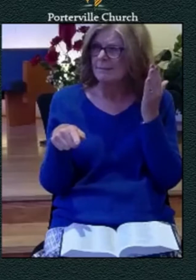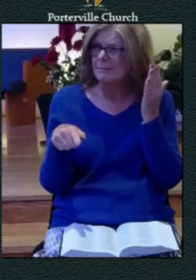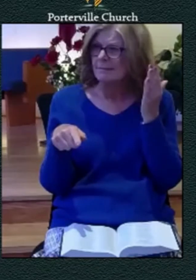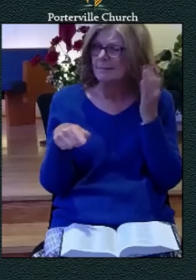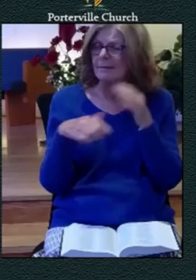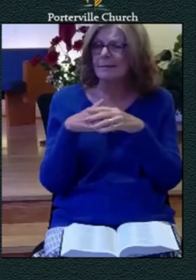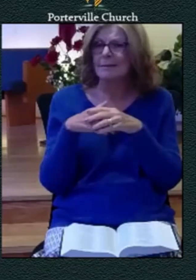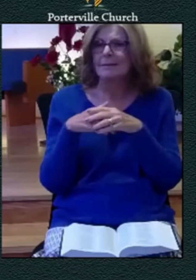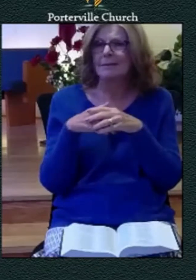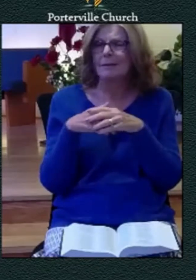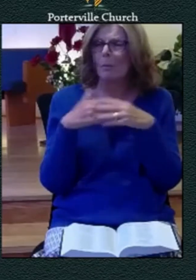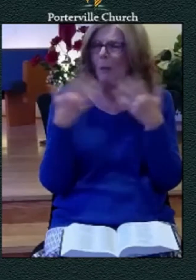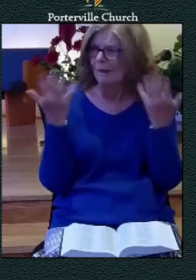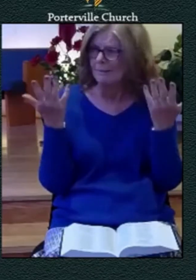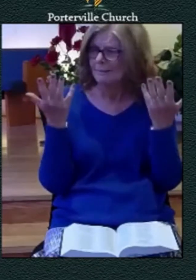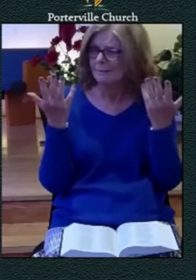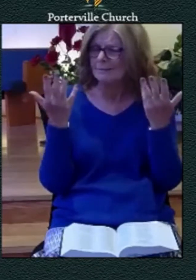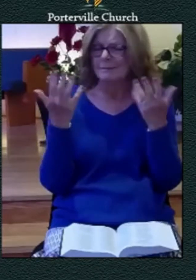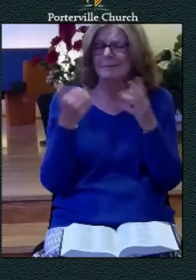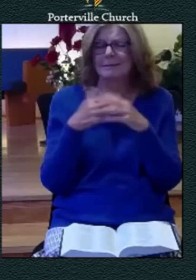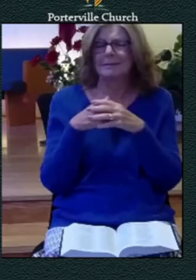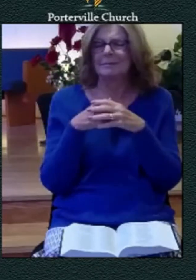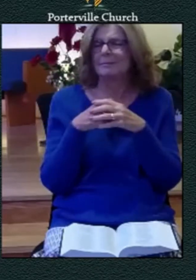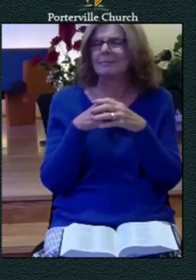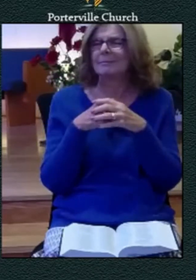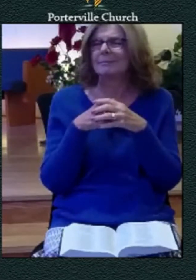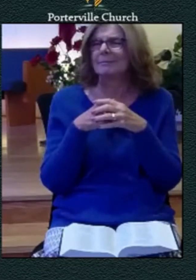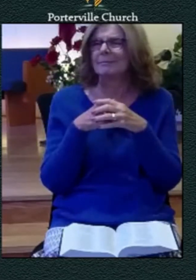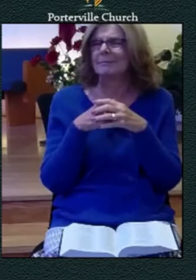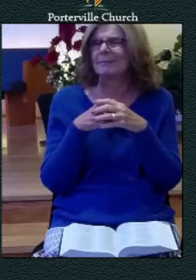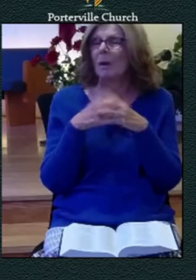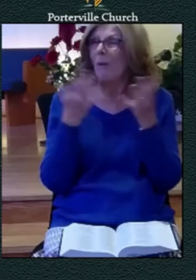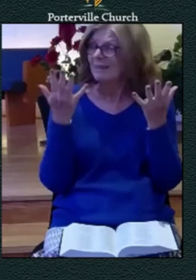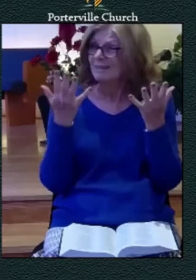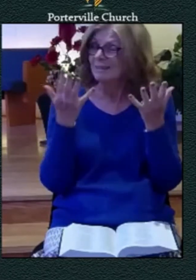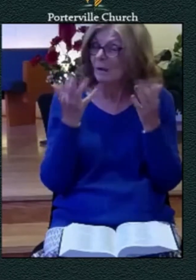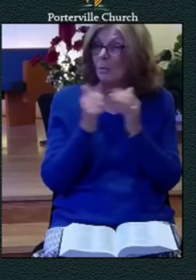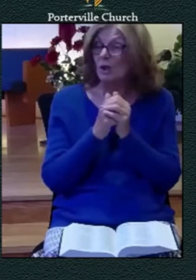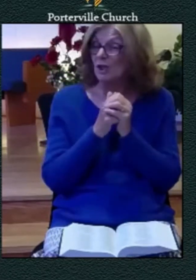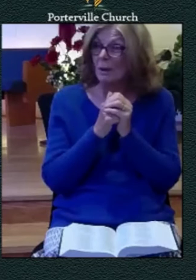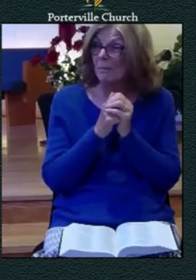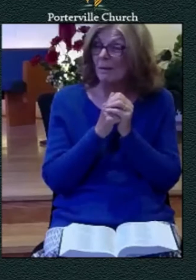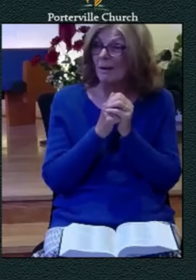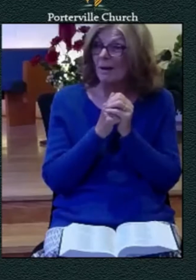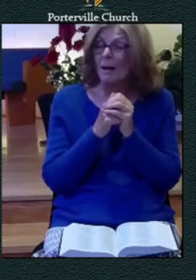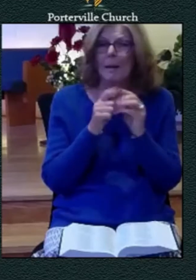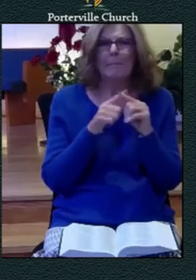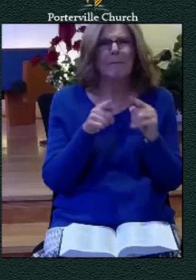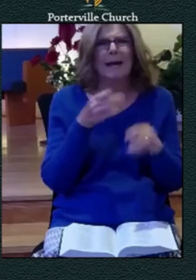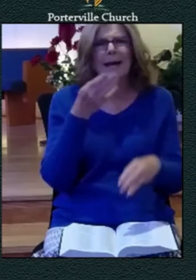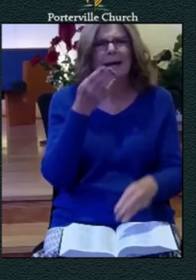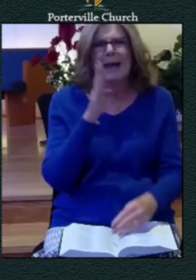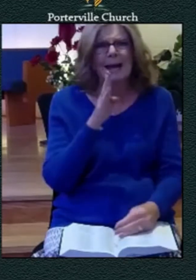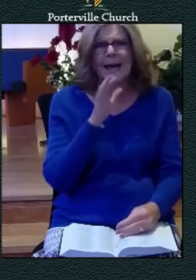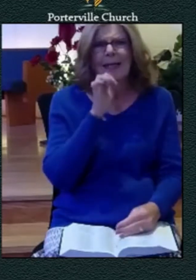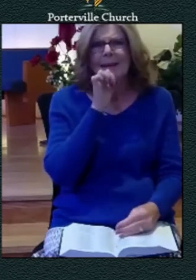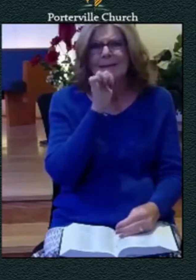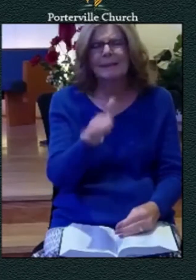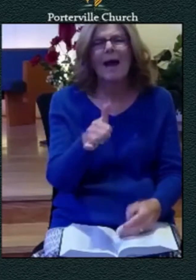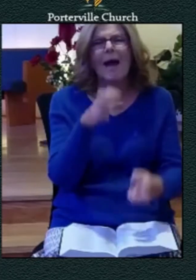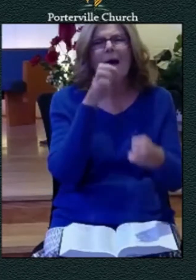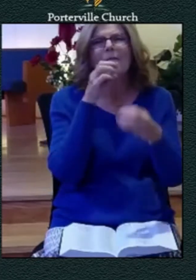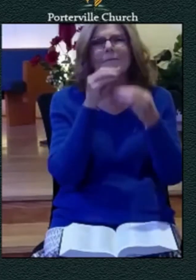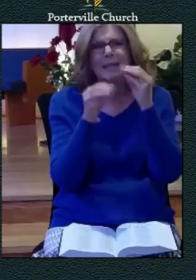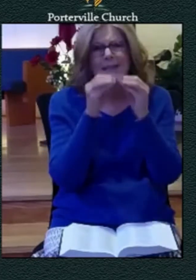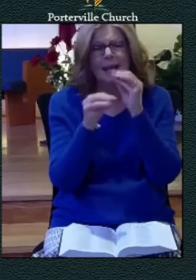it it just caught me off guard i said what worship but god that's not fixing the problem that's not you know you're not